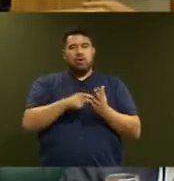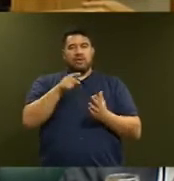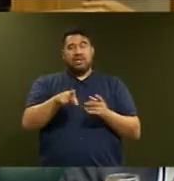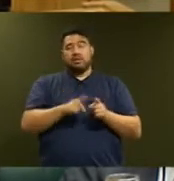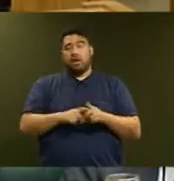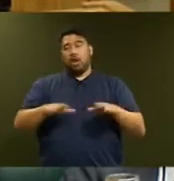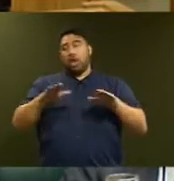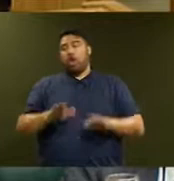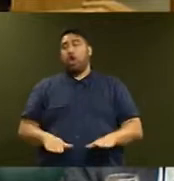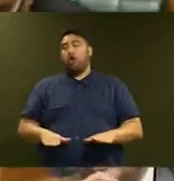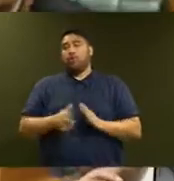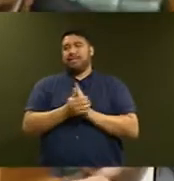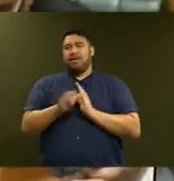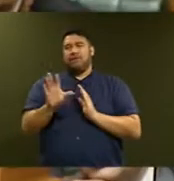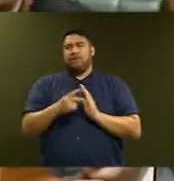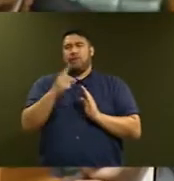stupidity?